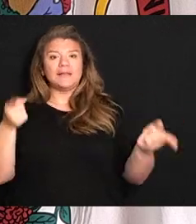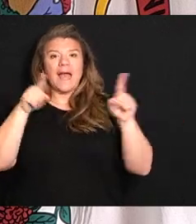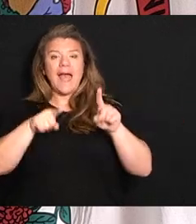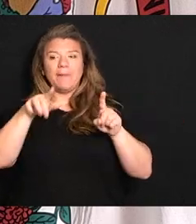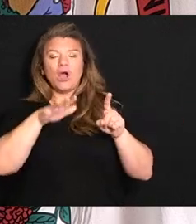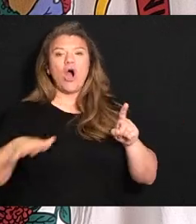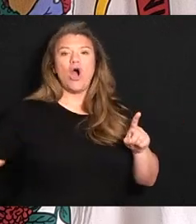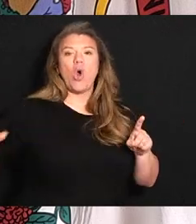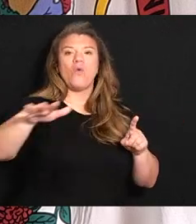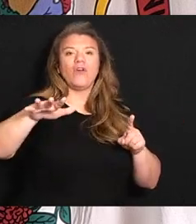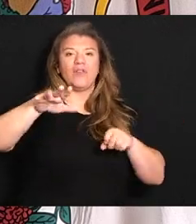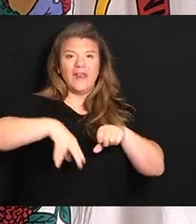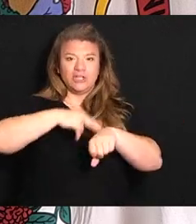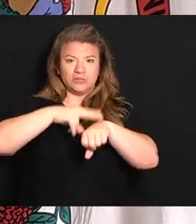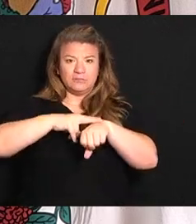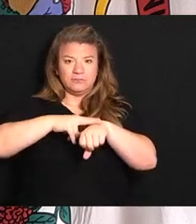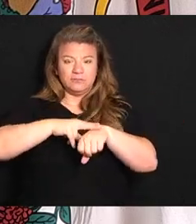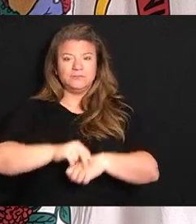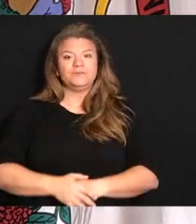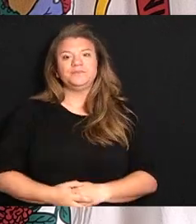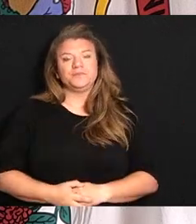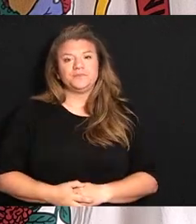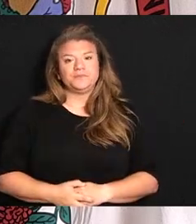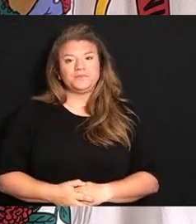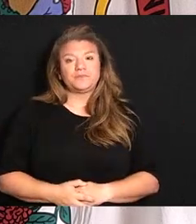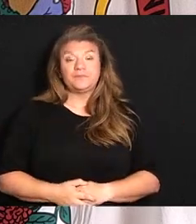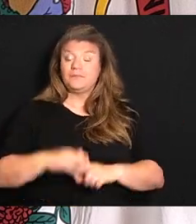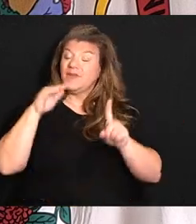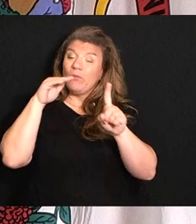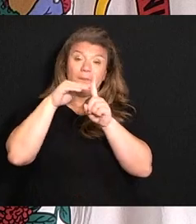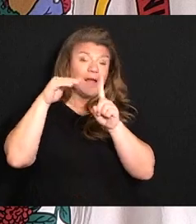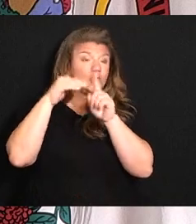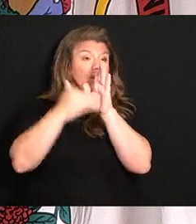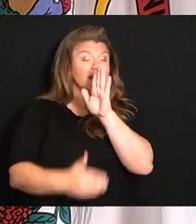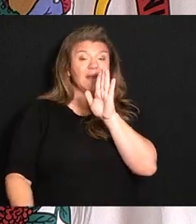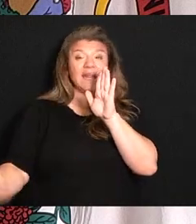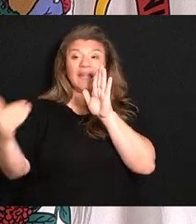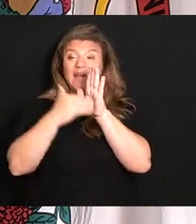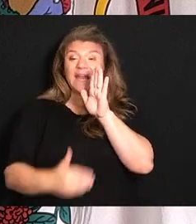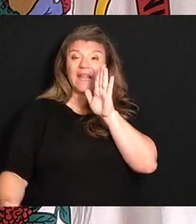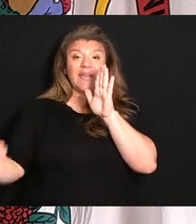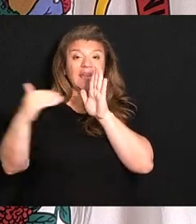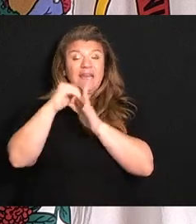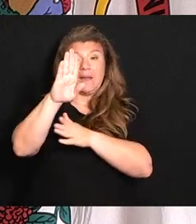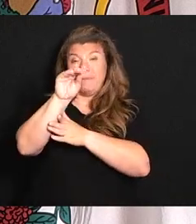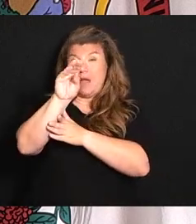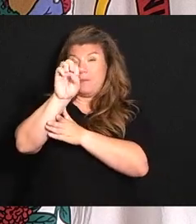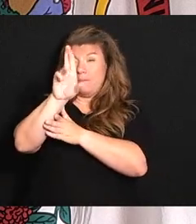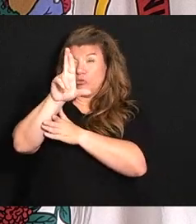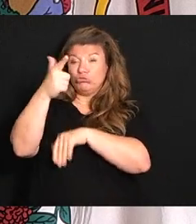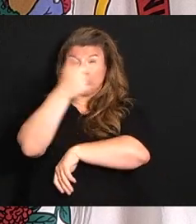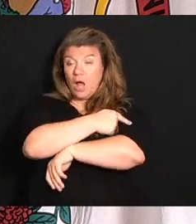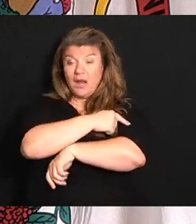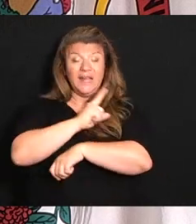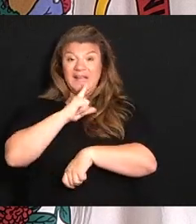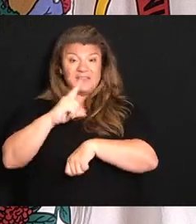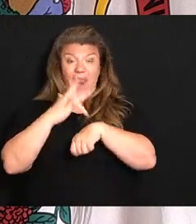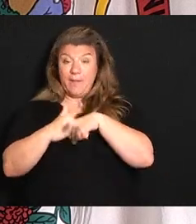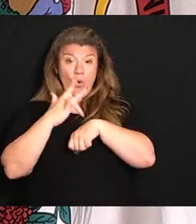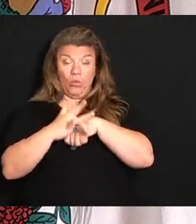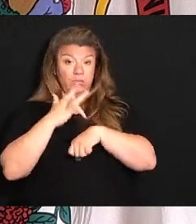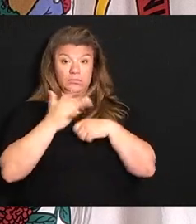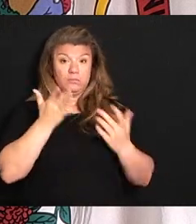across our nation. I remind you over and over about your booster shot. You know, it's available to you and